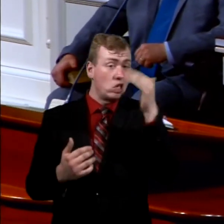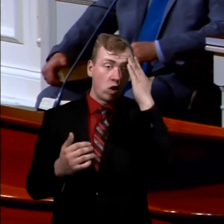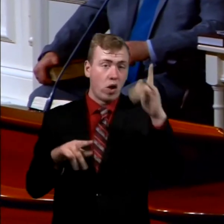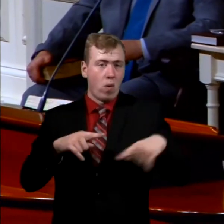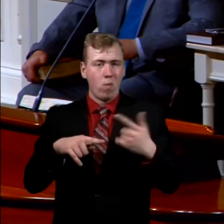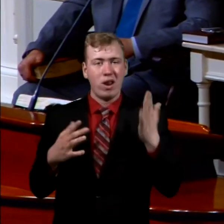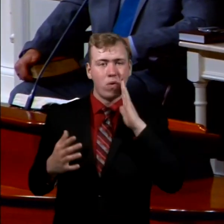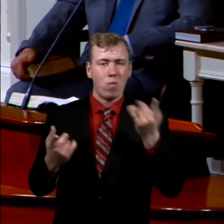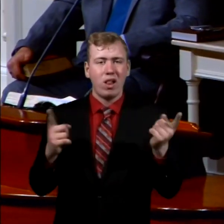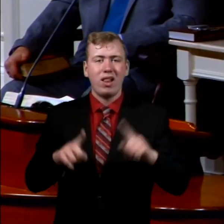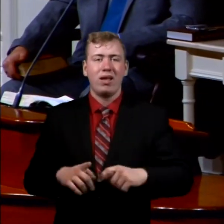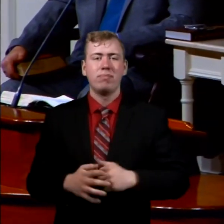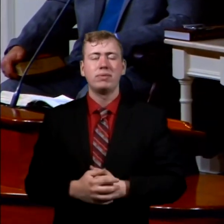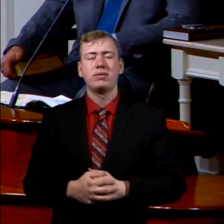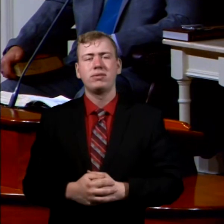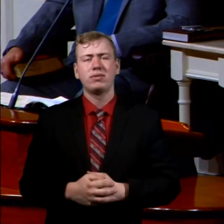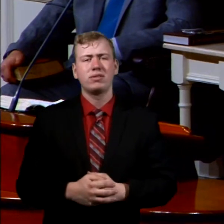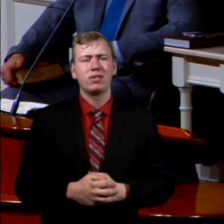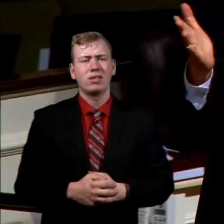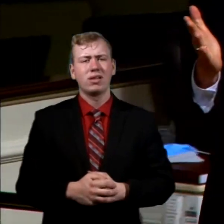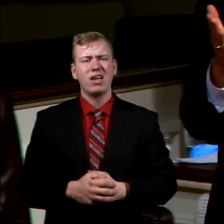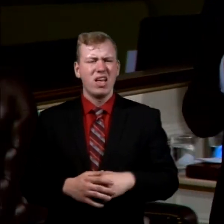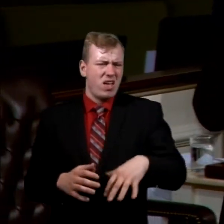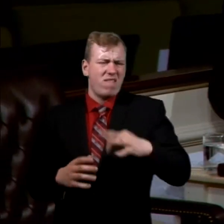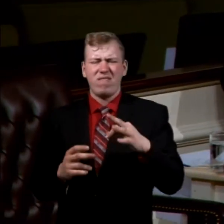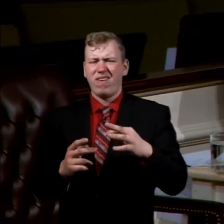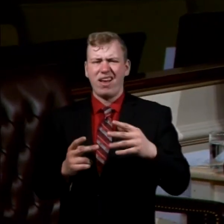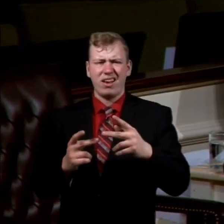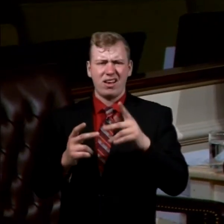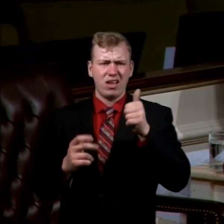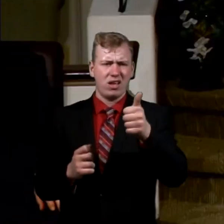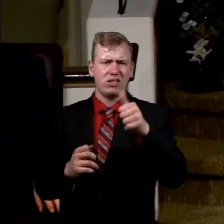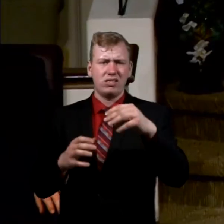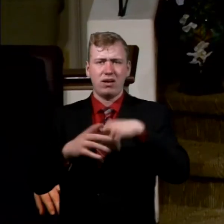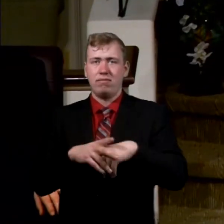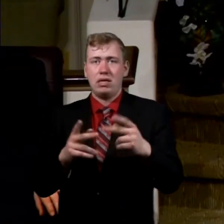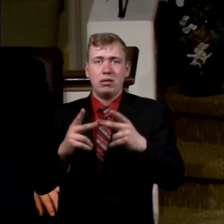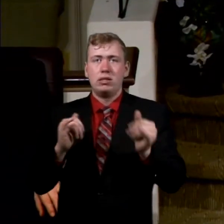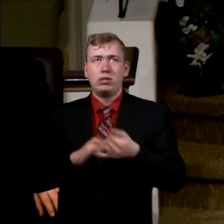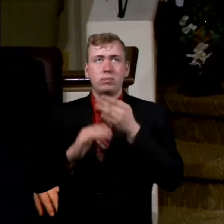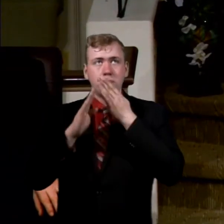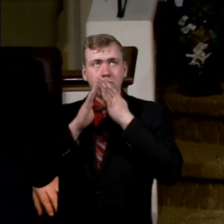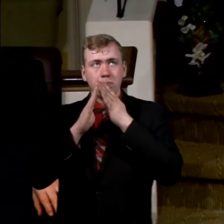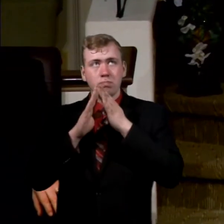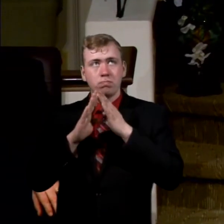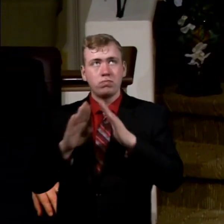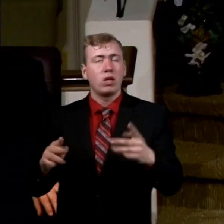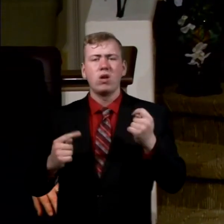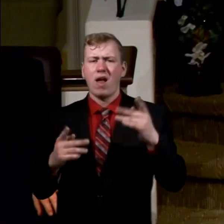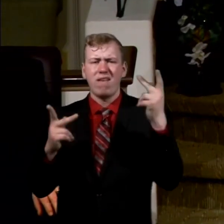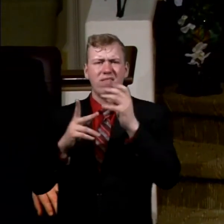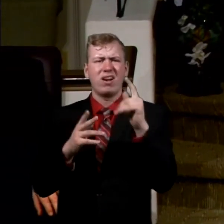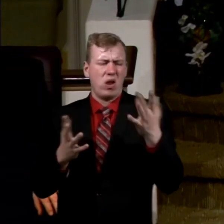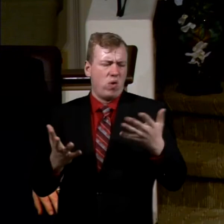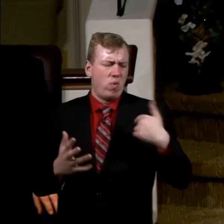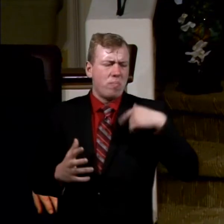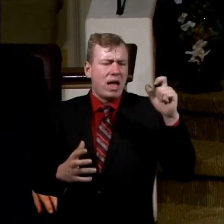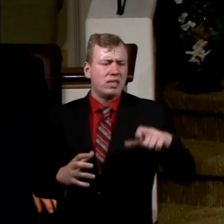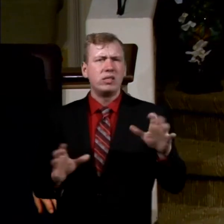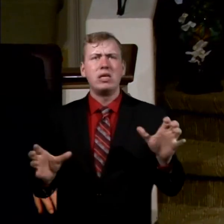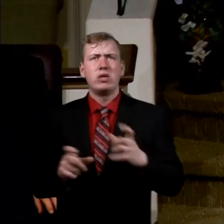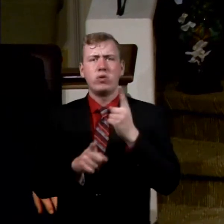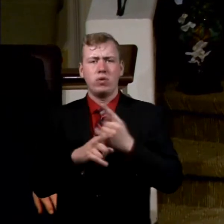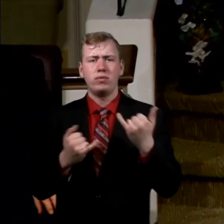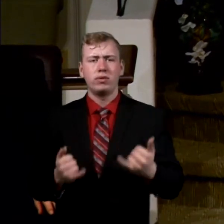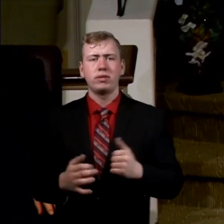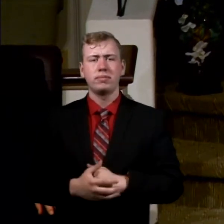happen. You find yourself in a little bit of a zone of silence, and you're trying to figure out, What am I supposed to be doing right